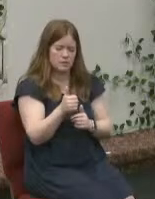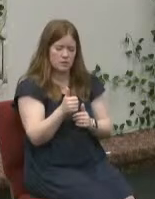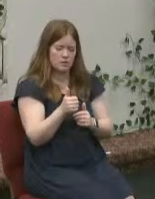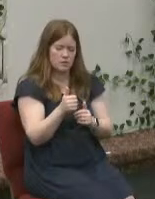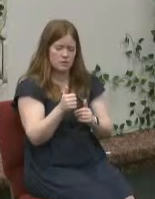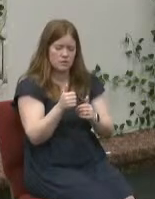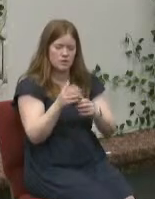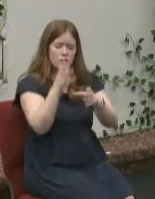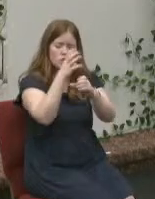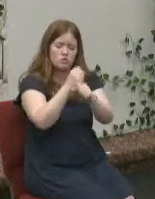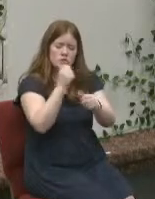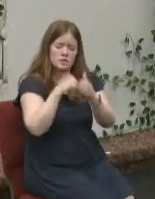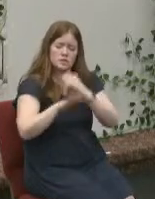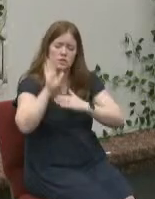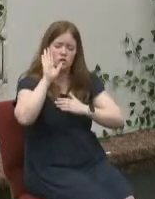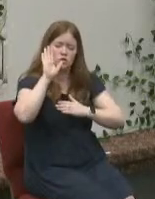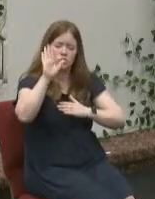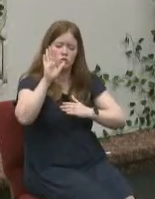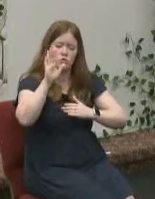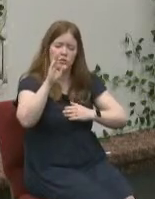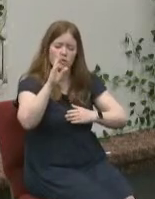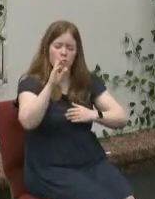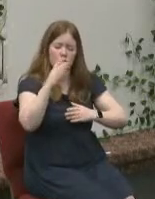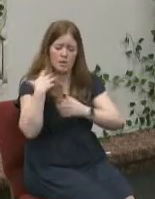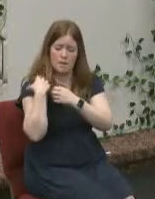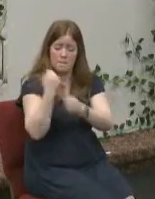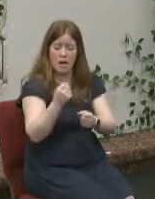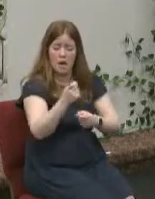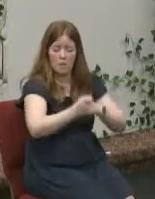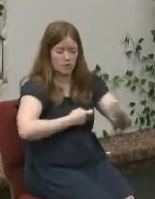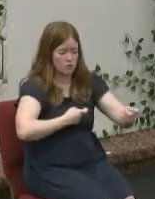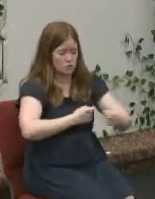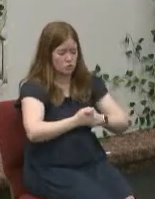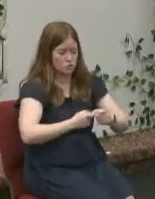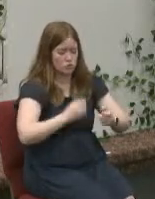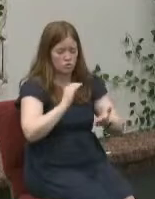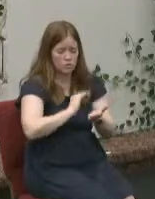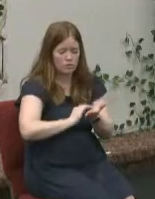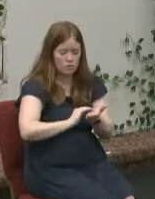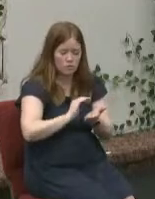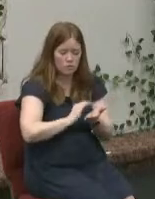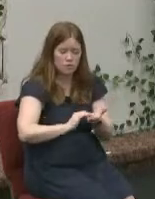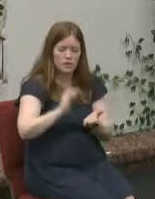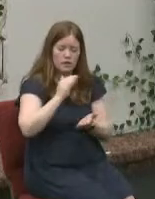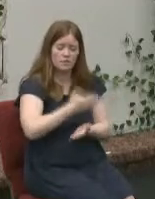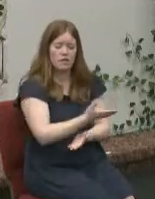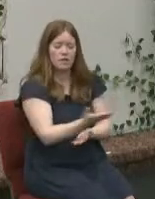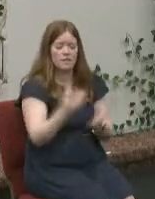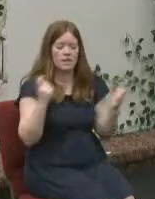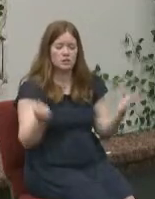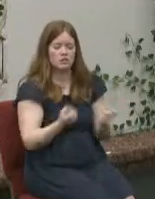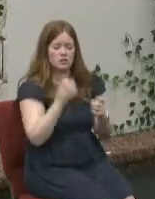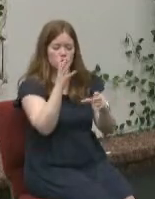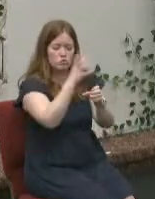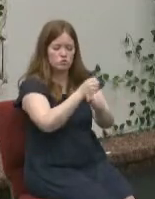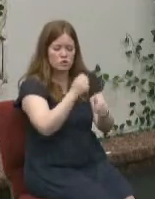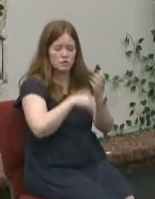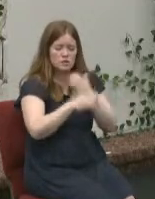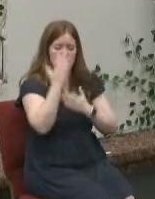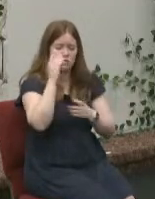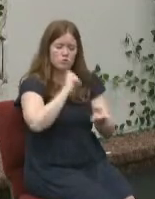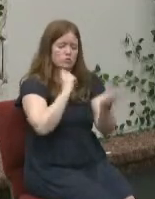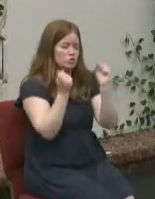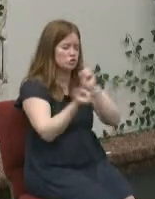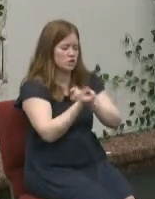to your divine power and authority that you might forgive their sins as they repent of them and as they put their trust in you lord you might change